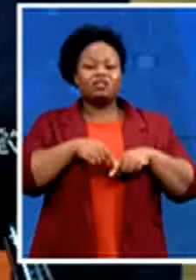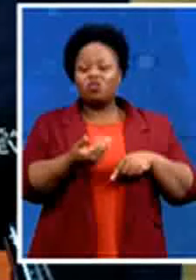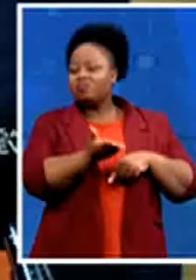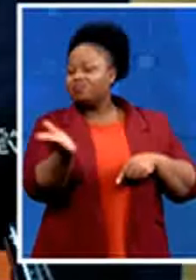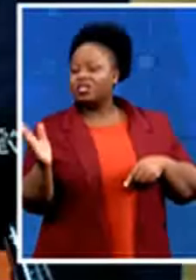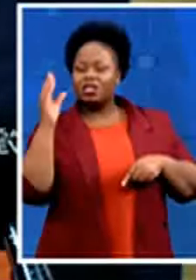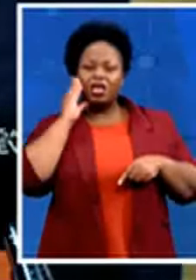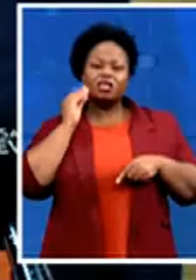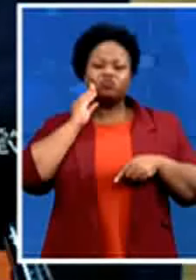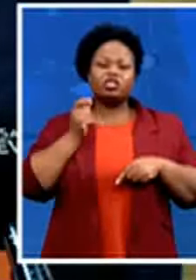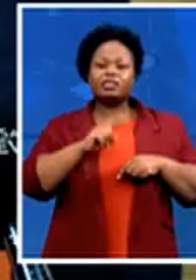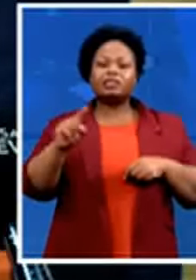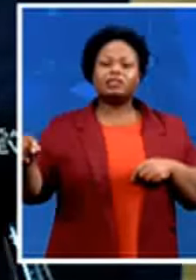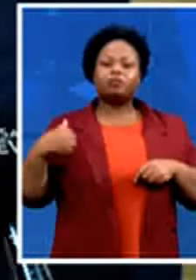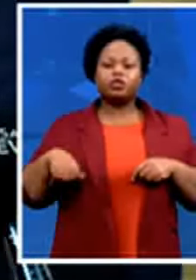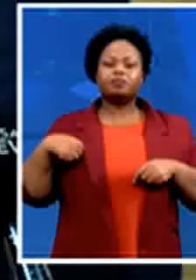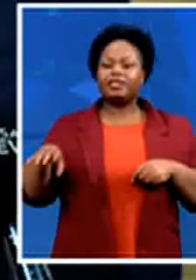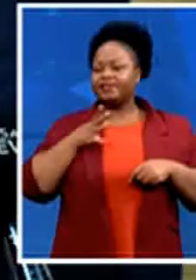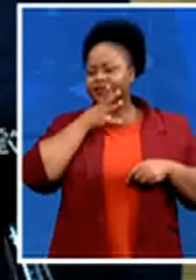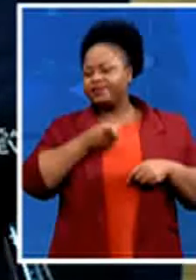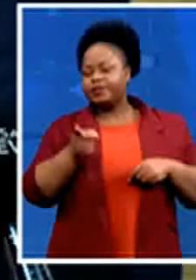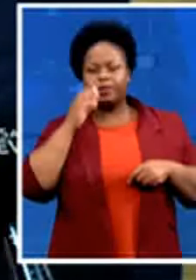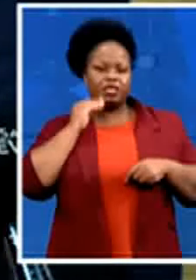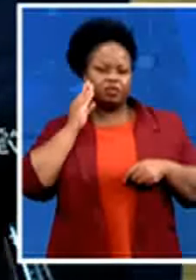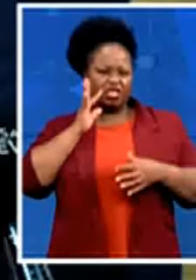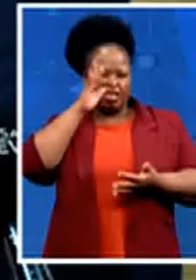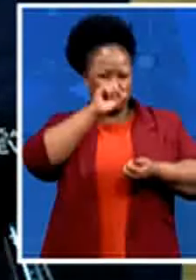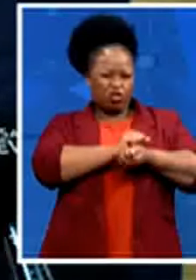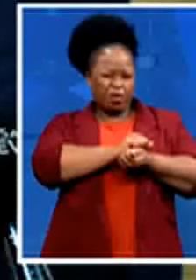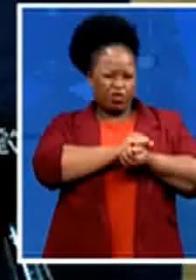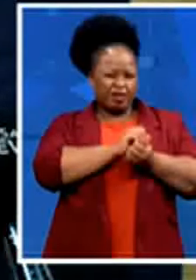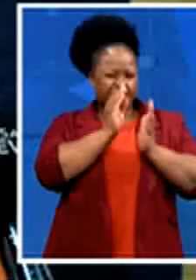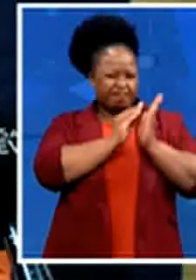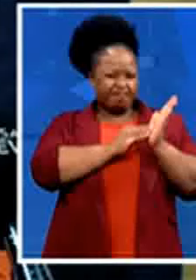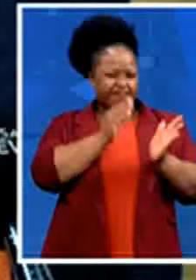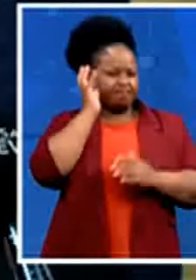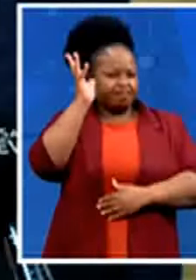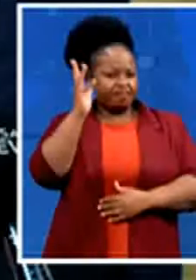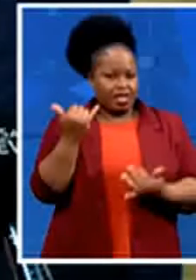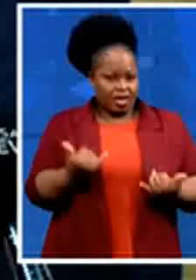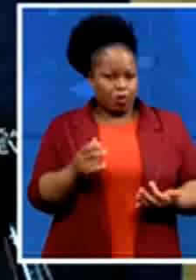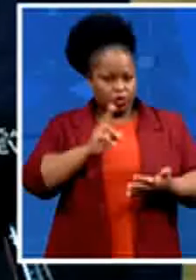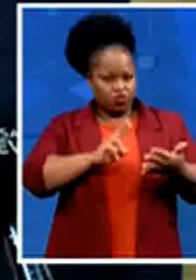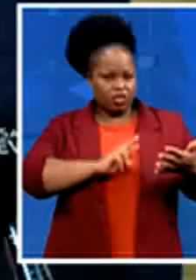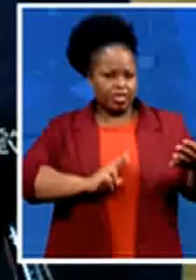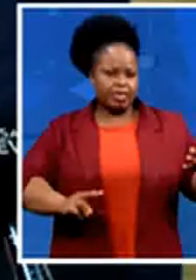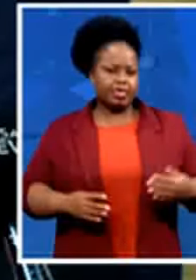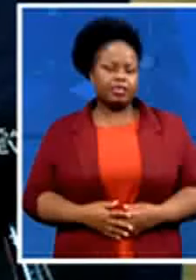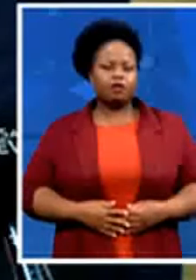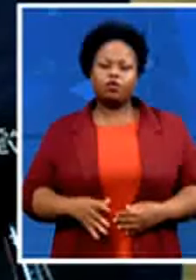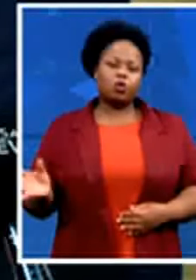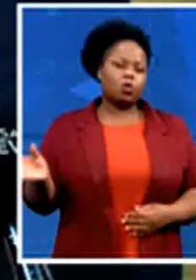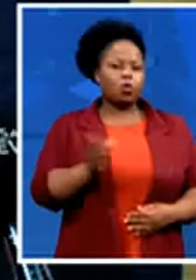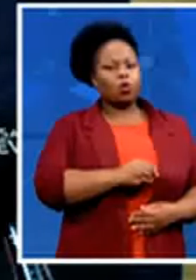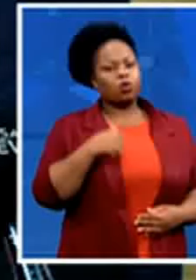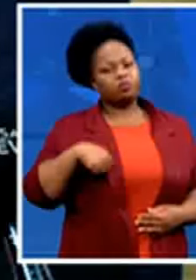and a summary we will set out for you quickly on all municipalities that good